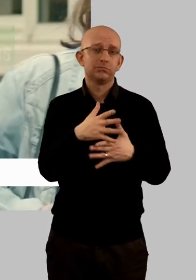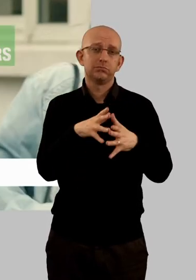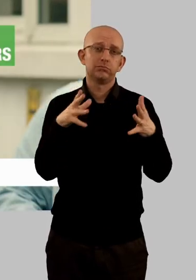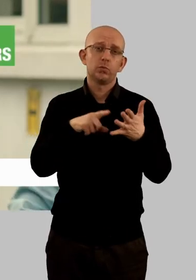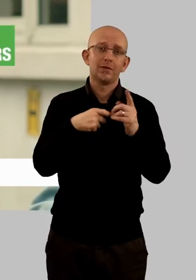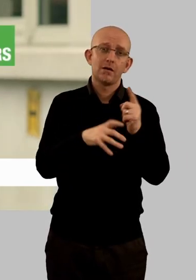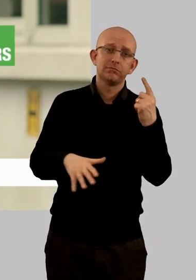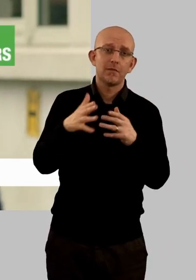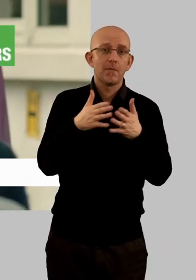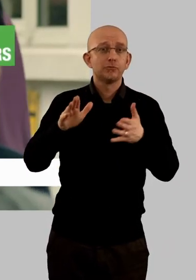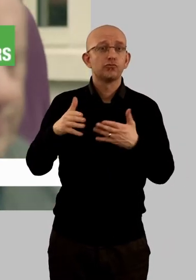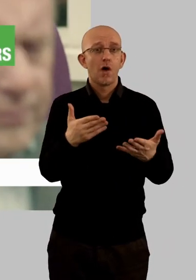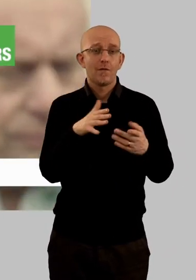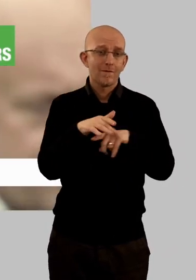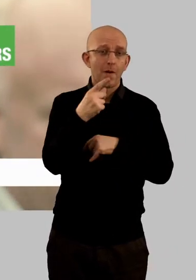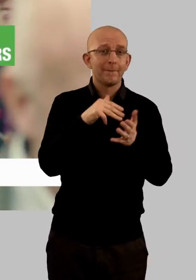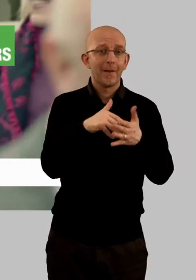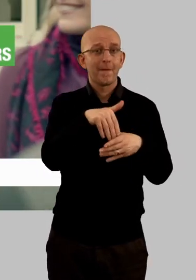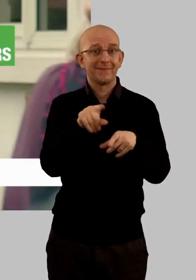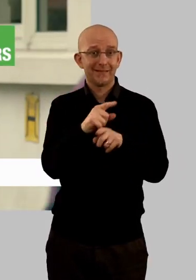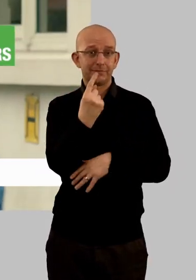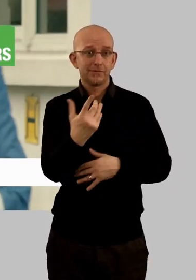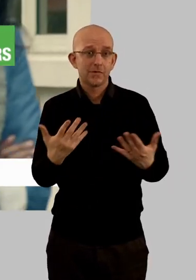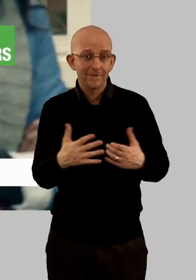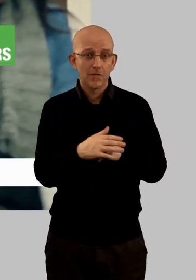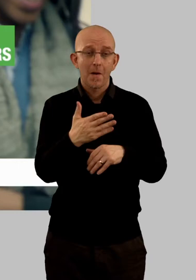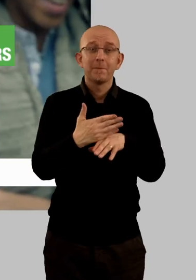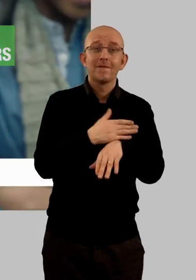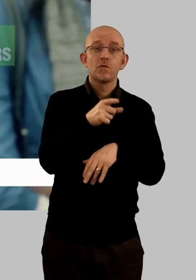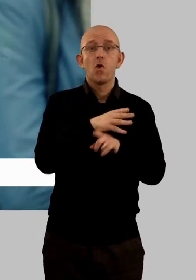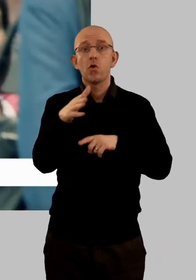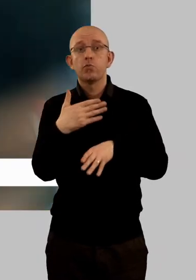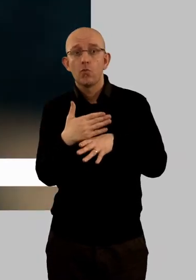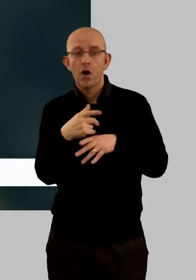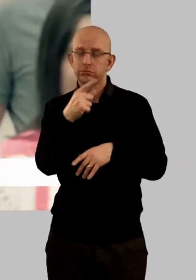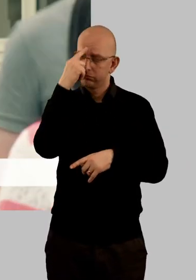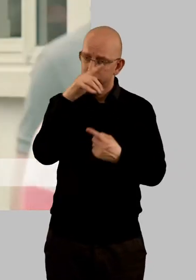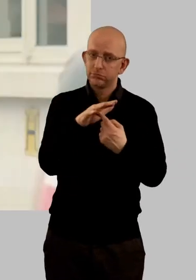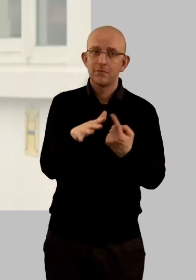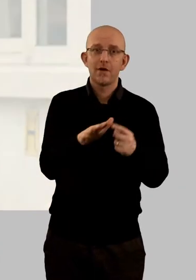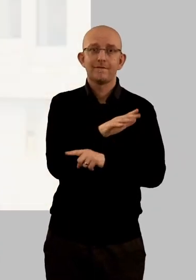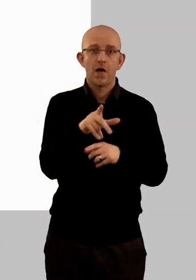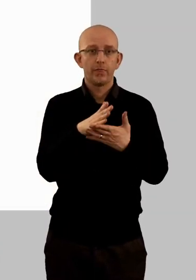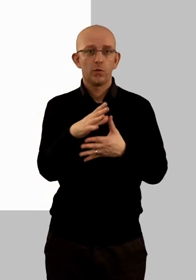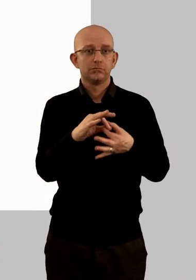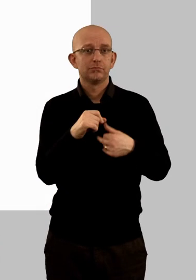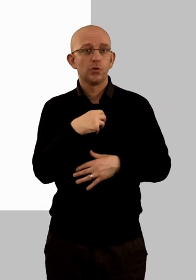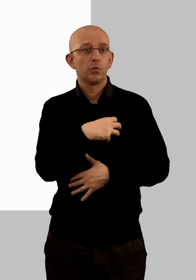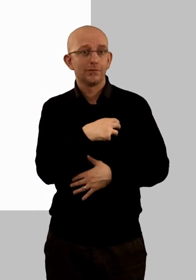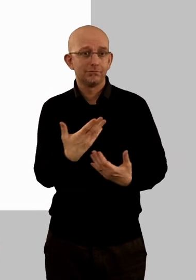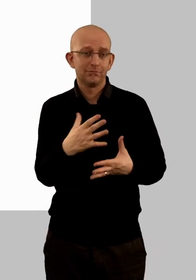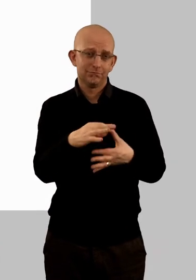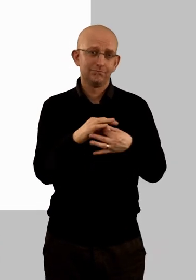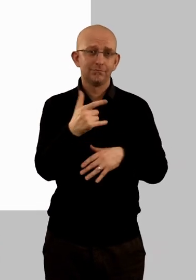with over 1 million members just like you. So before you get to work, get essential cover by joining Unison. Call free now on